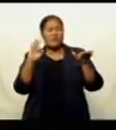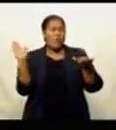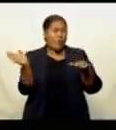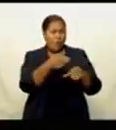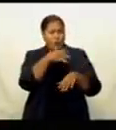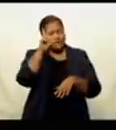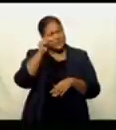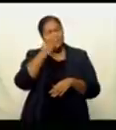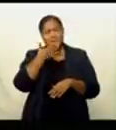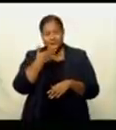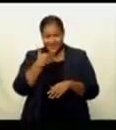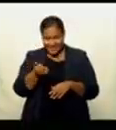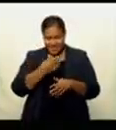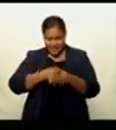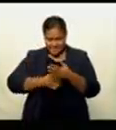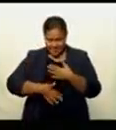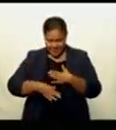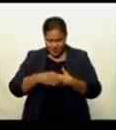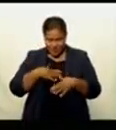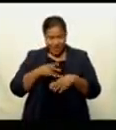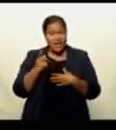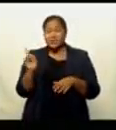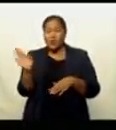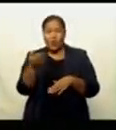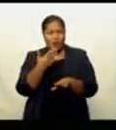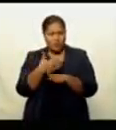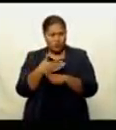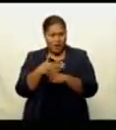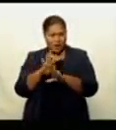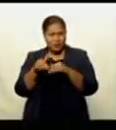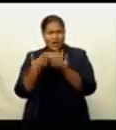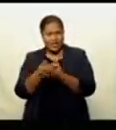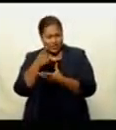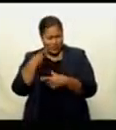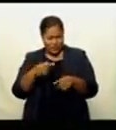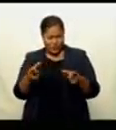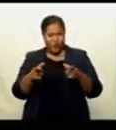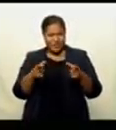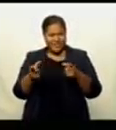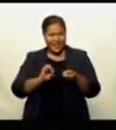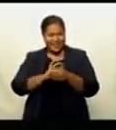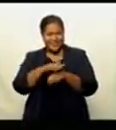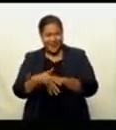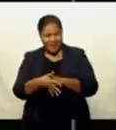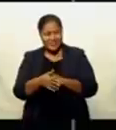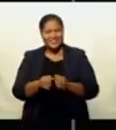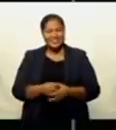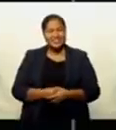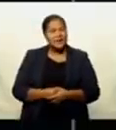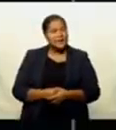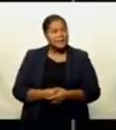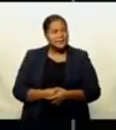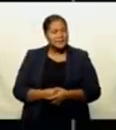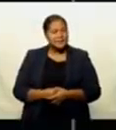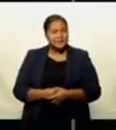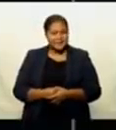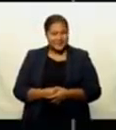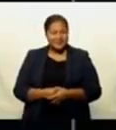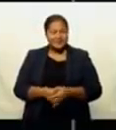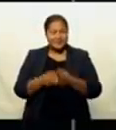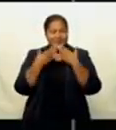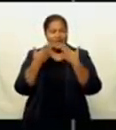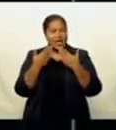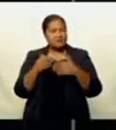to be patient as the relevant authorities are working to contain this pandemic. Edwin. Naka Kuroi,